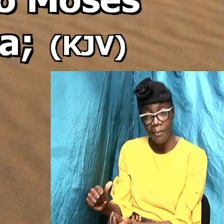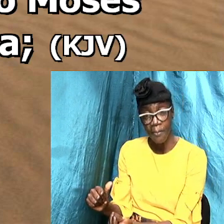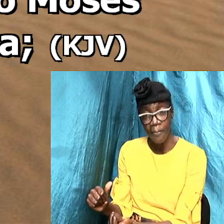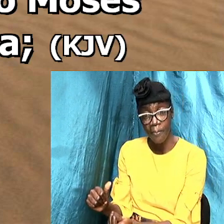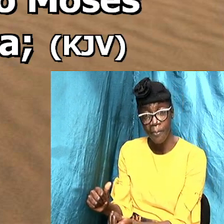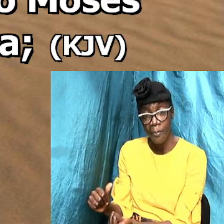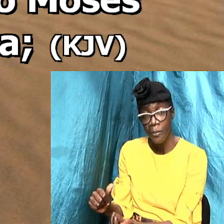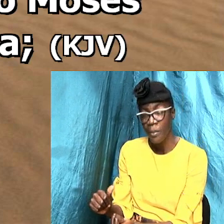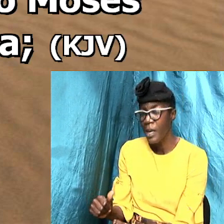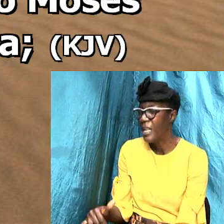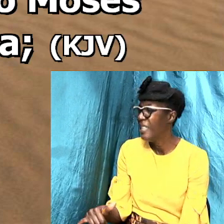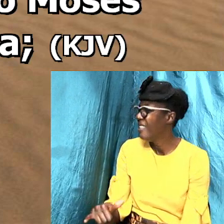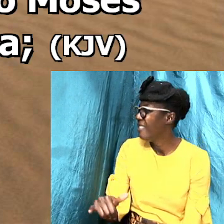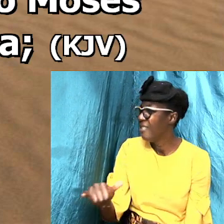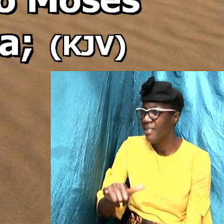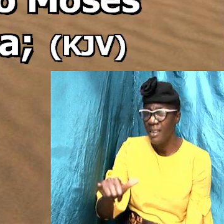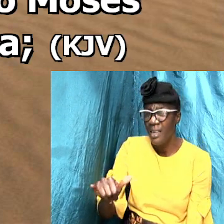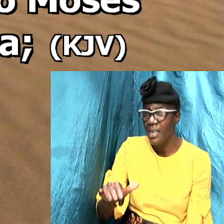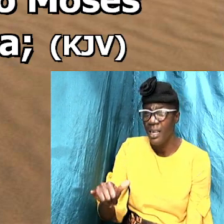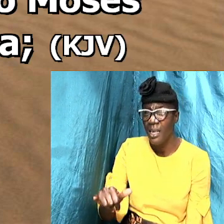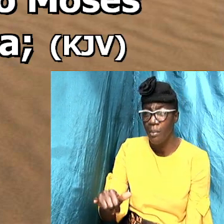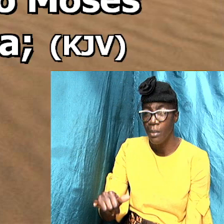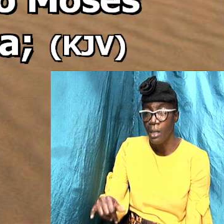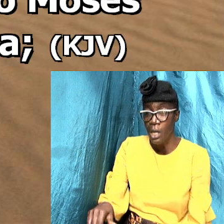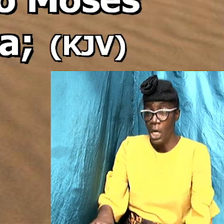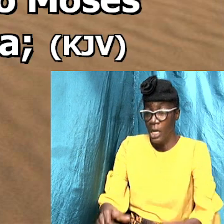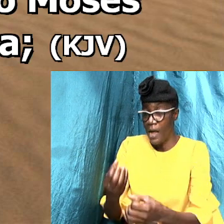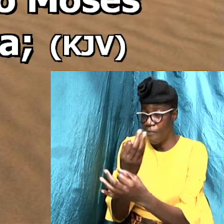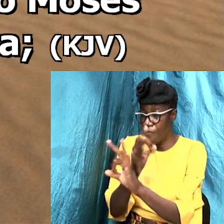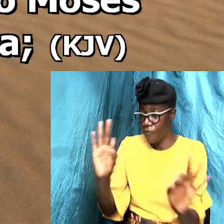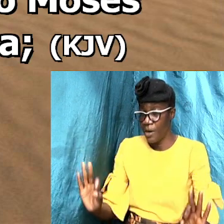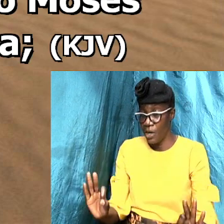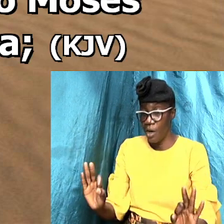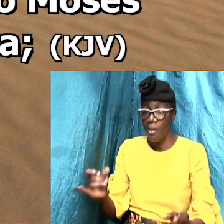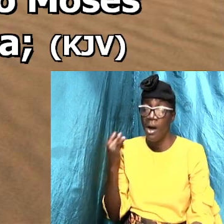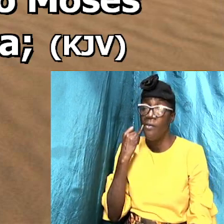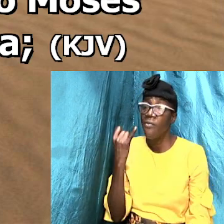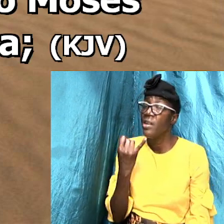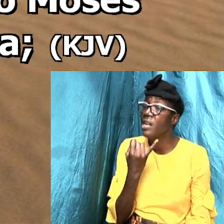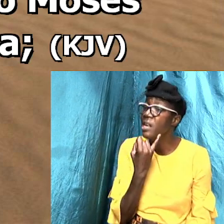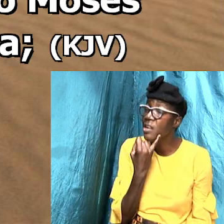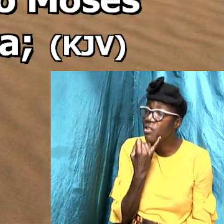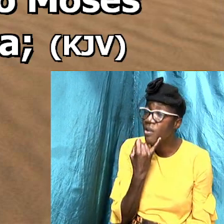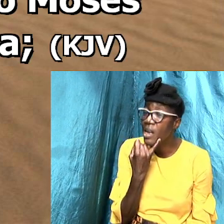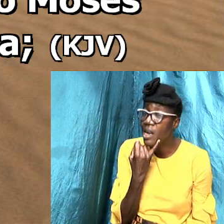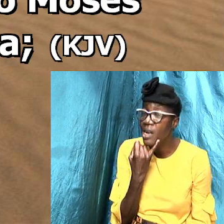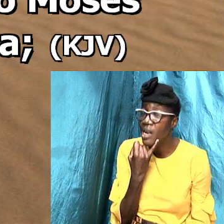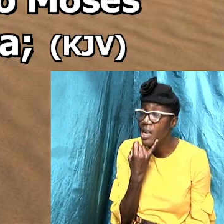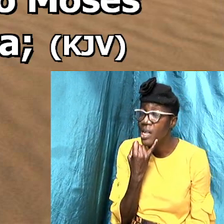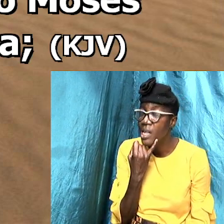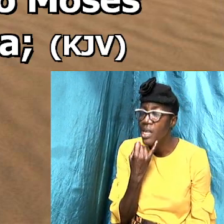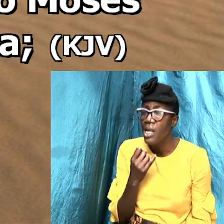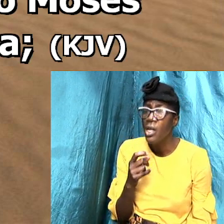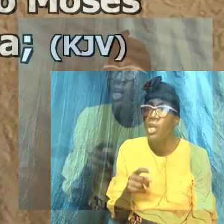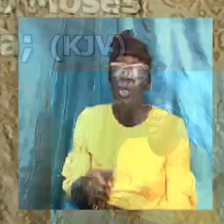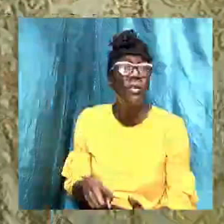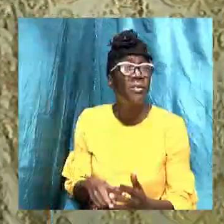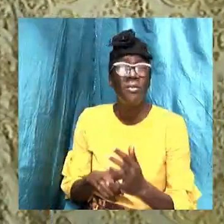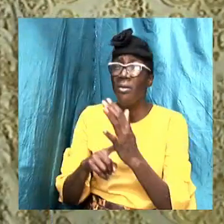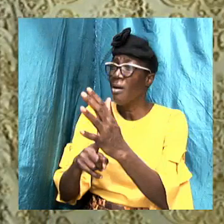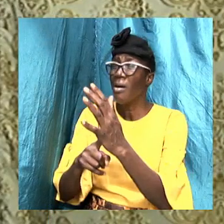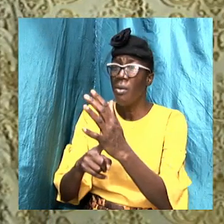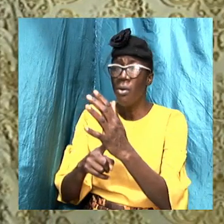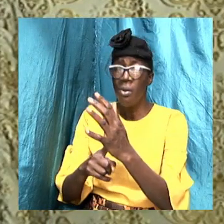Literally, the liberation of Israel from slavery of Egypt announces the liberation wrought by baptism.